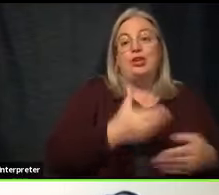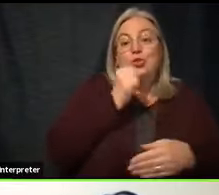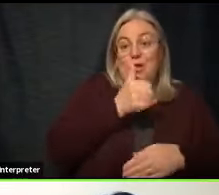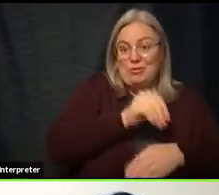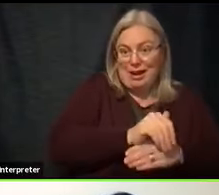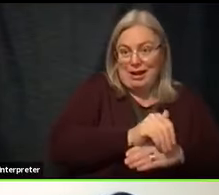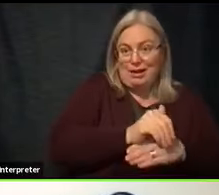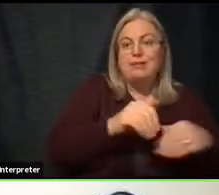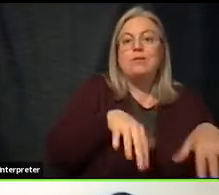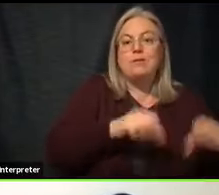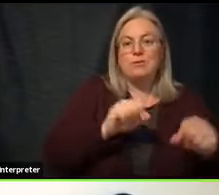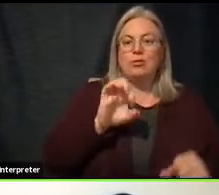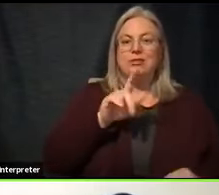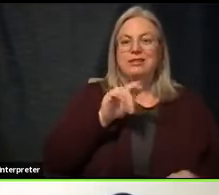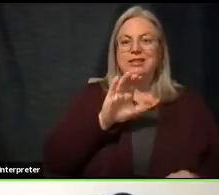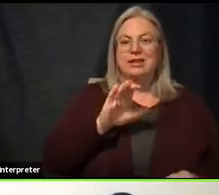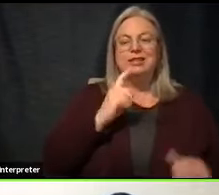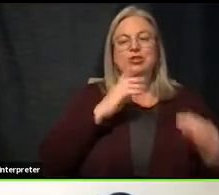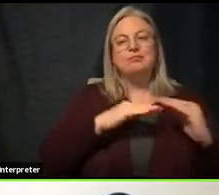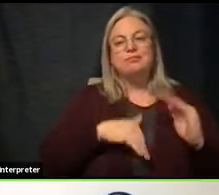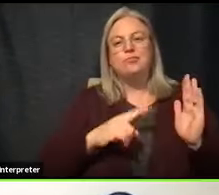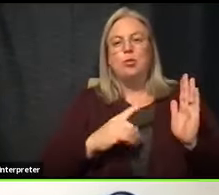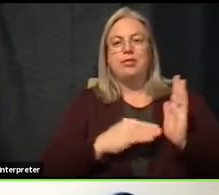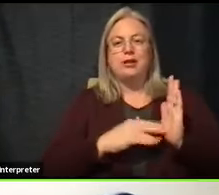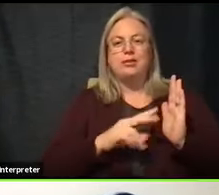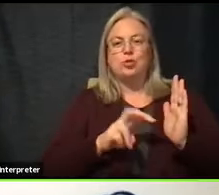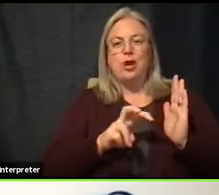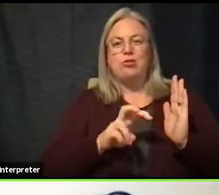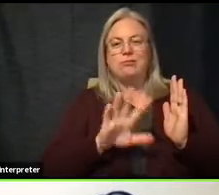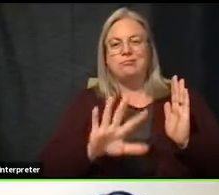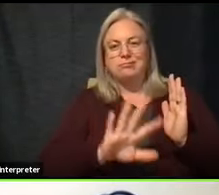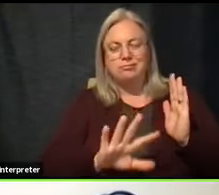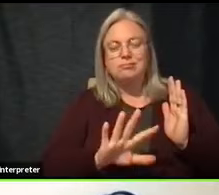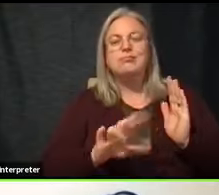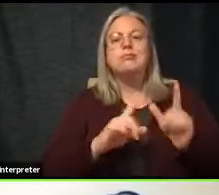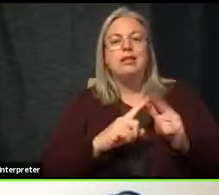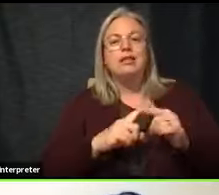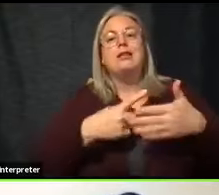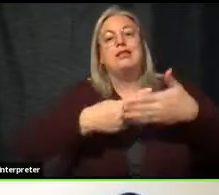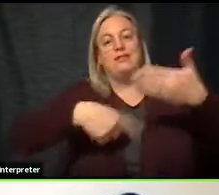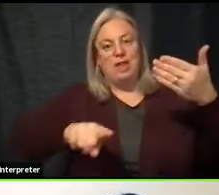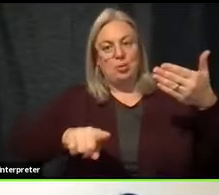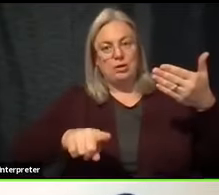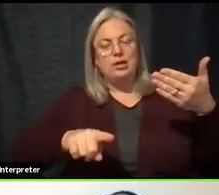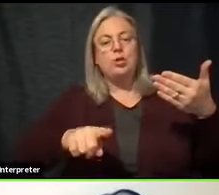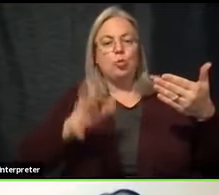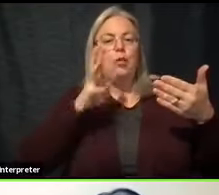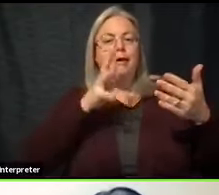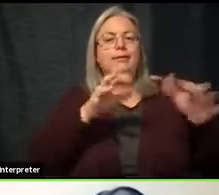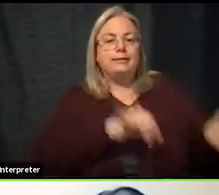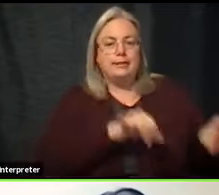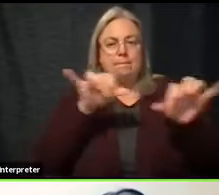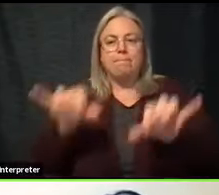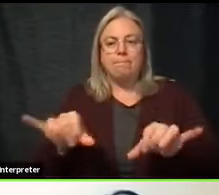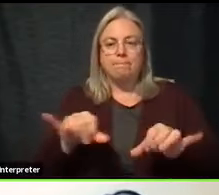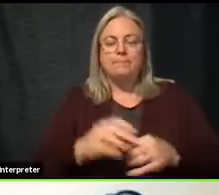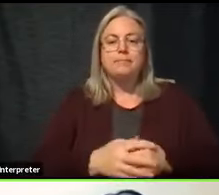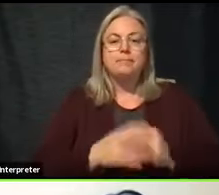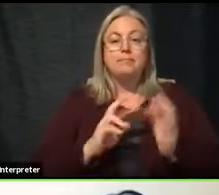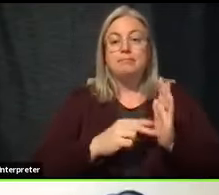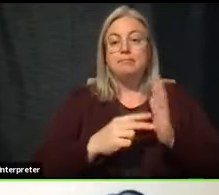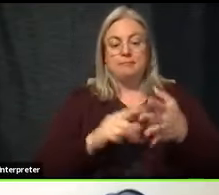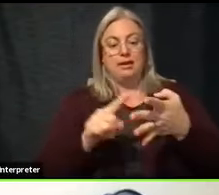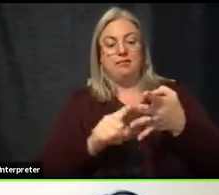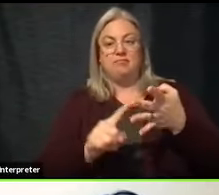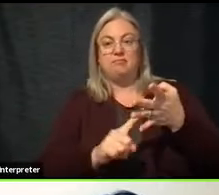which is just under 1,200 doses. And we'll be replicating that pretty much for the following week, which means that by the middle of March,